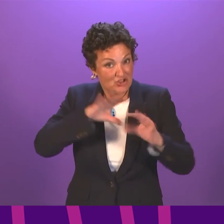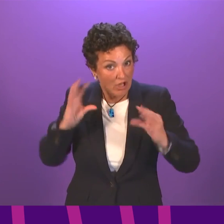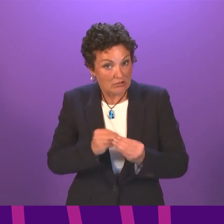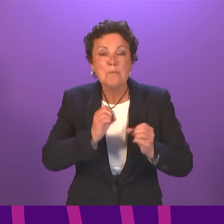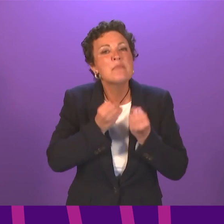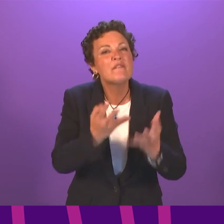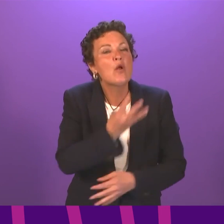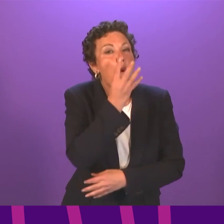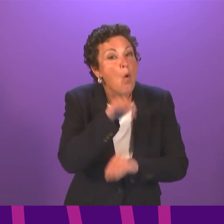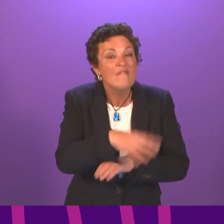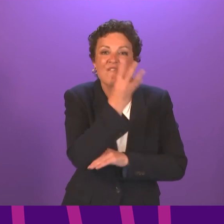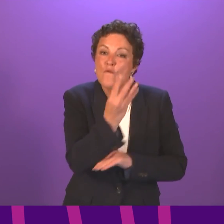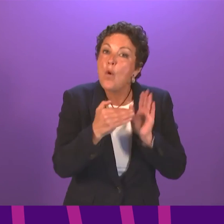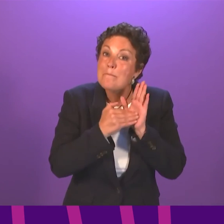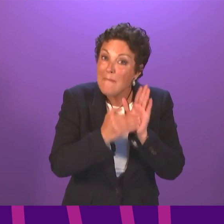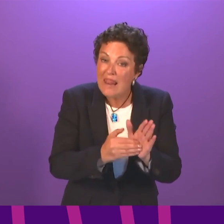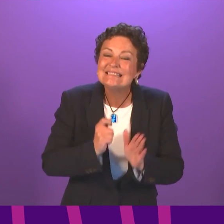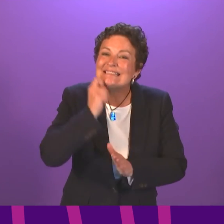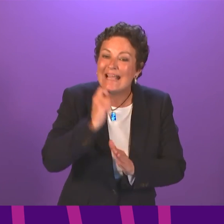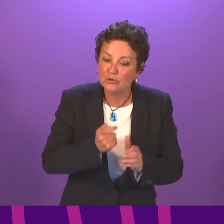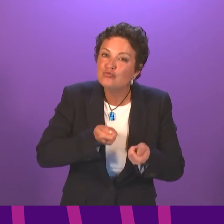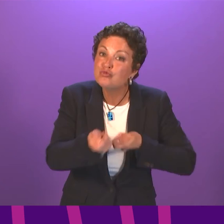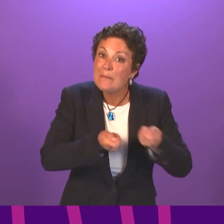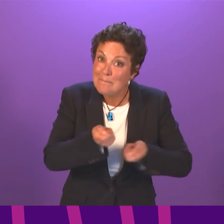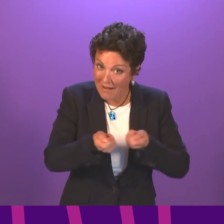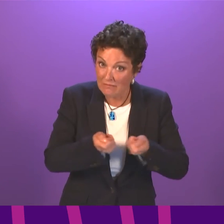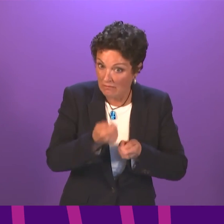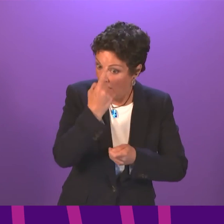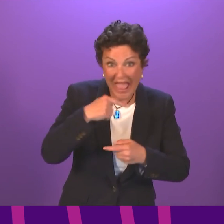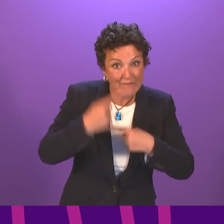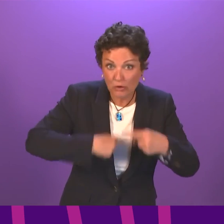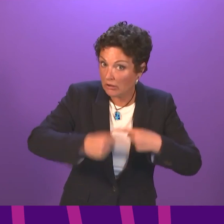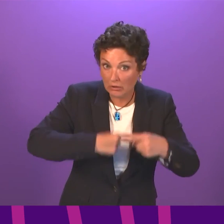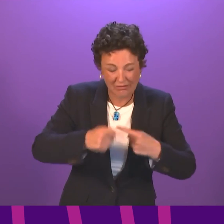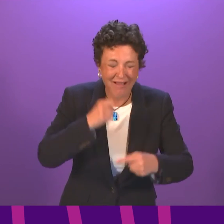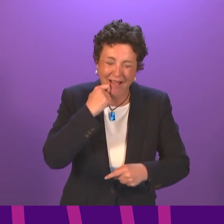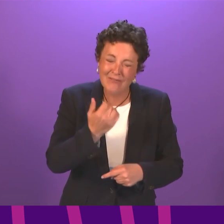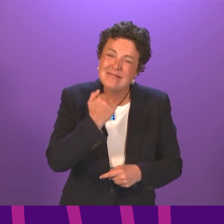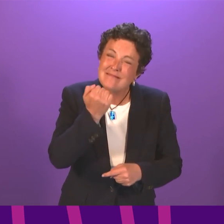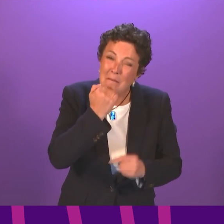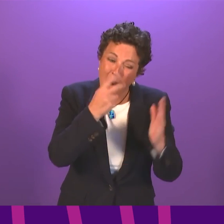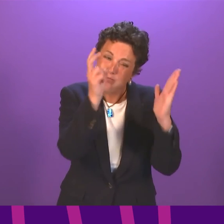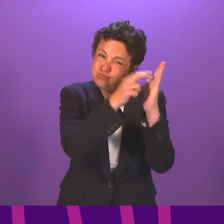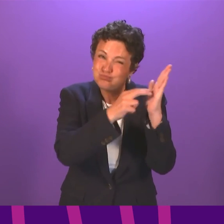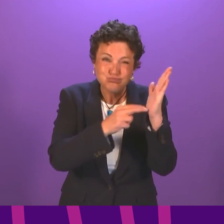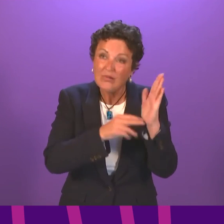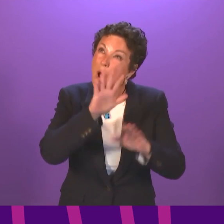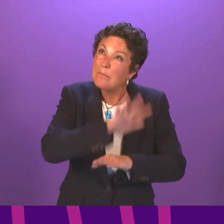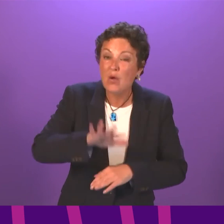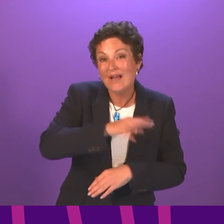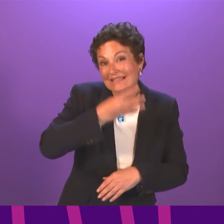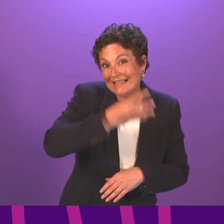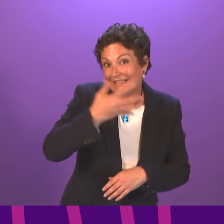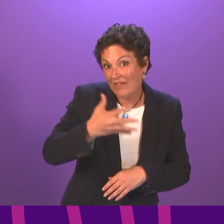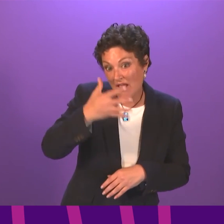4 million courses of treatment every year. There is a record number of people registered with an NHS dentist. That covers more than 95